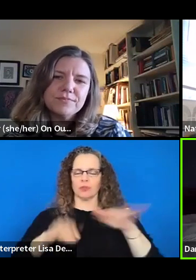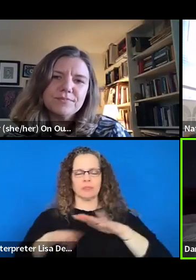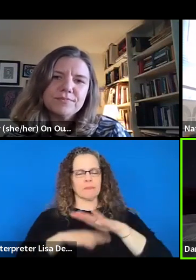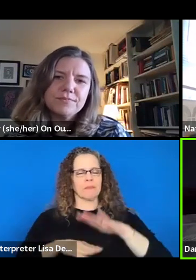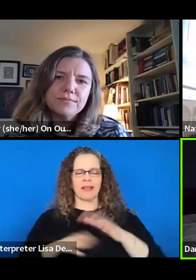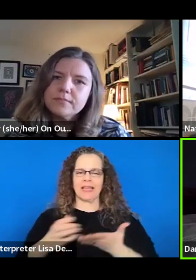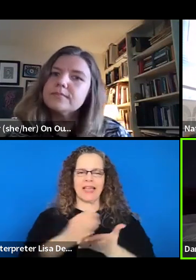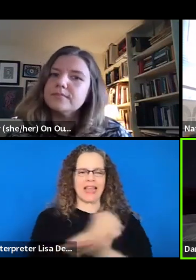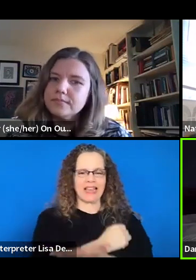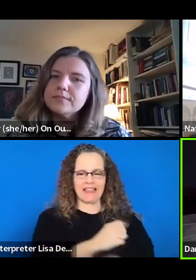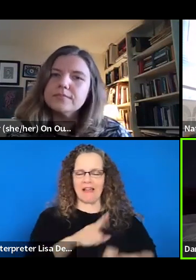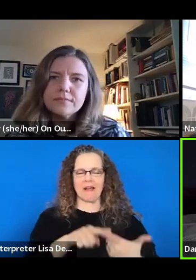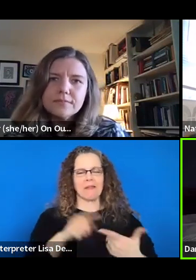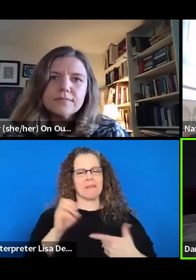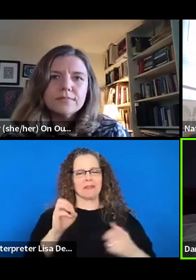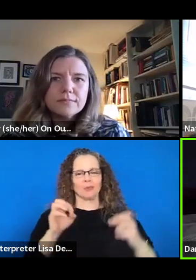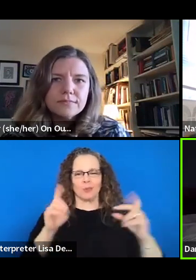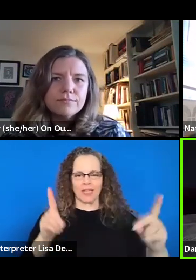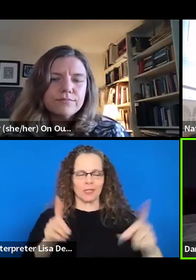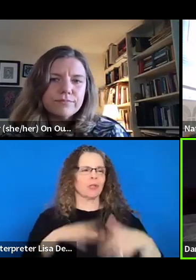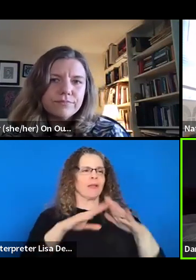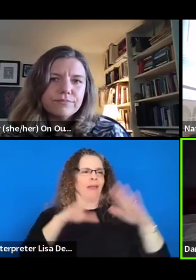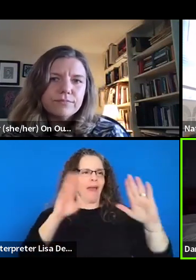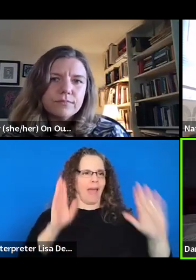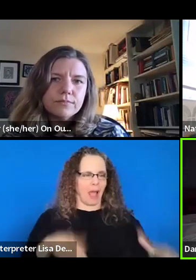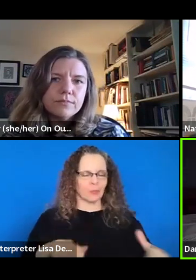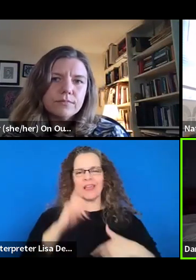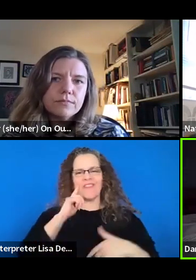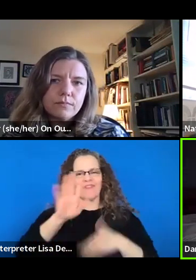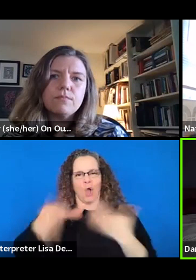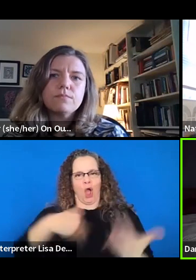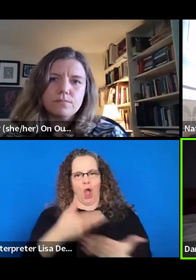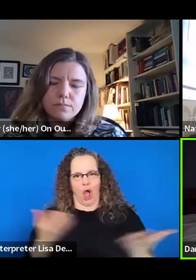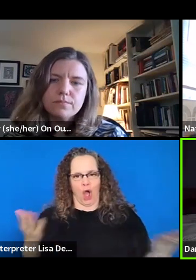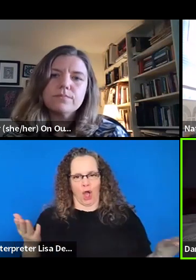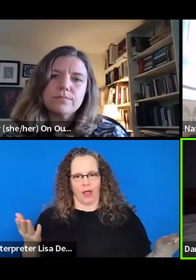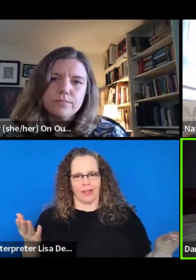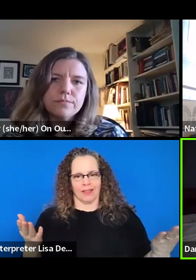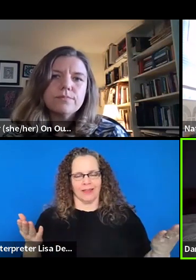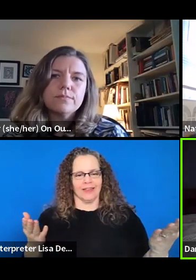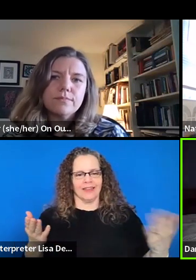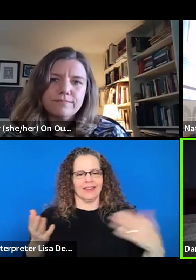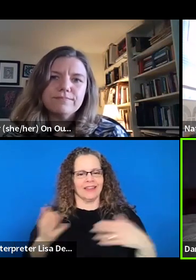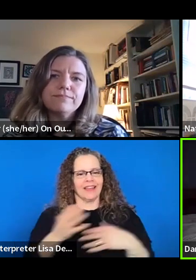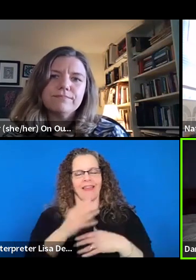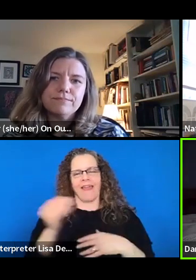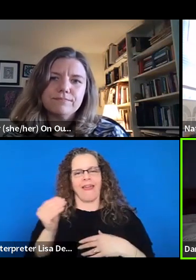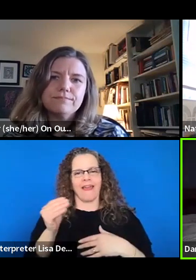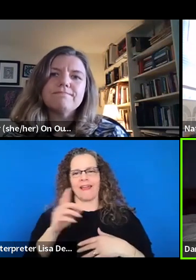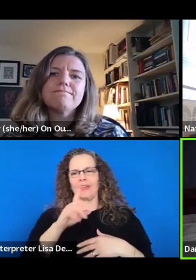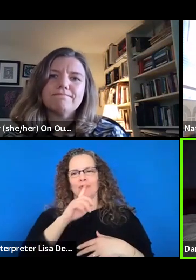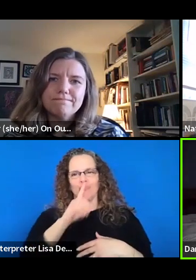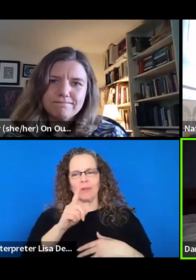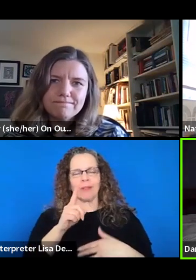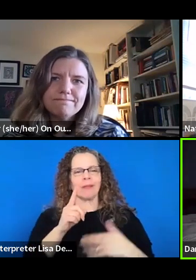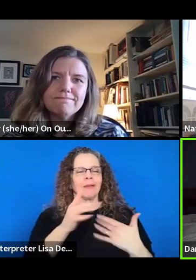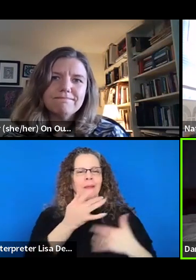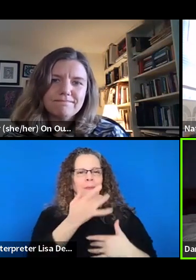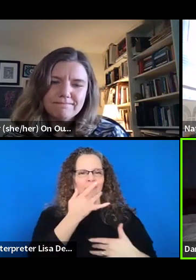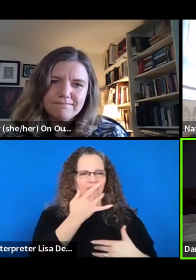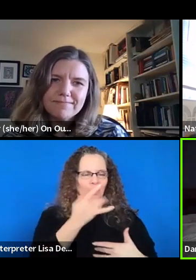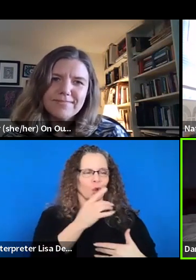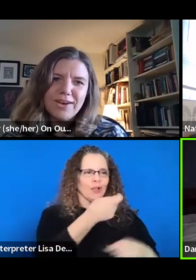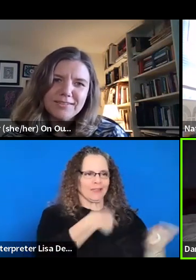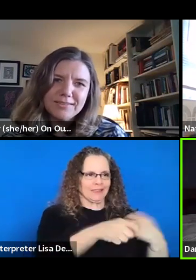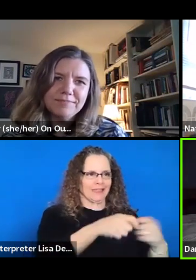food, and healthcare for all, uh, and an end to an economy that relies on war and genocide in favor of an economy that puts people over profit. That's my